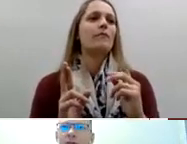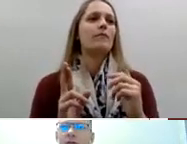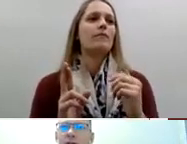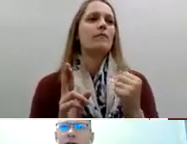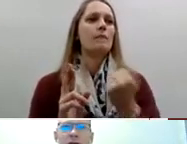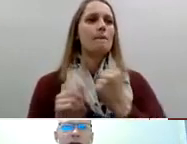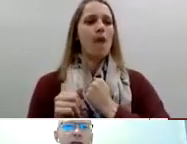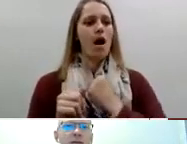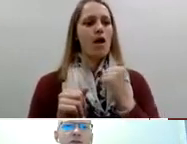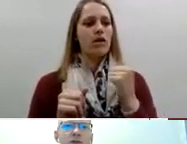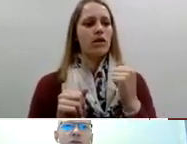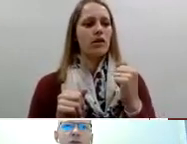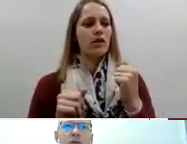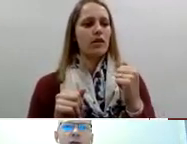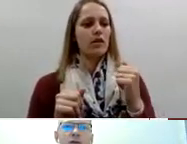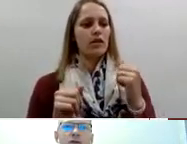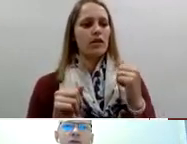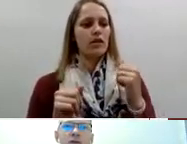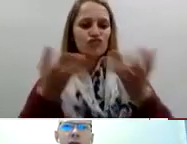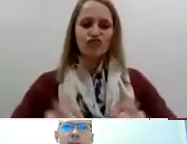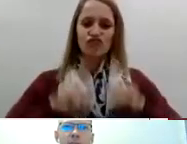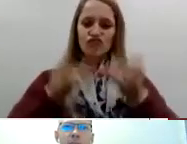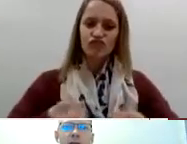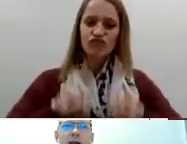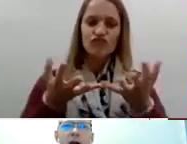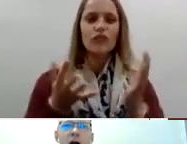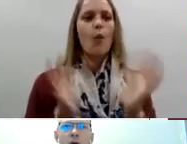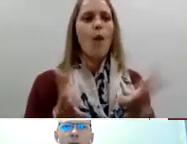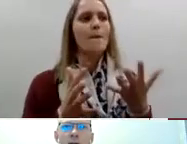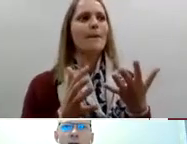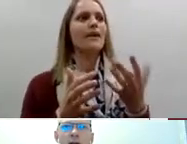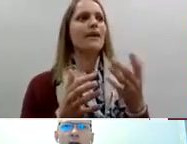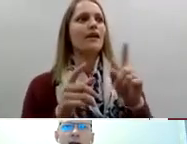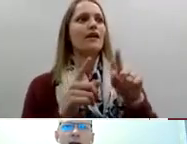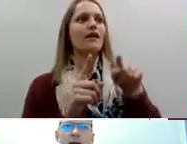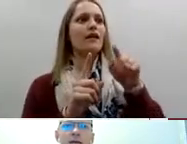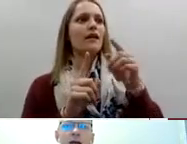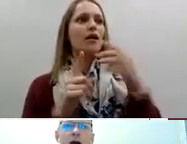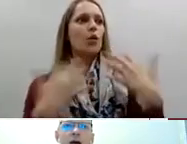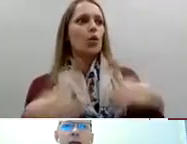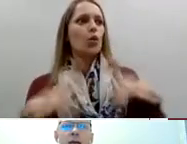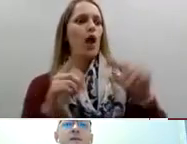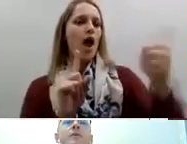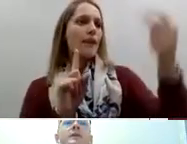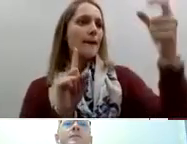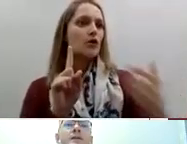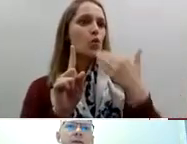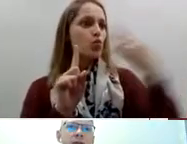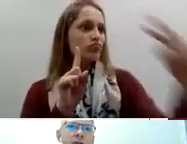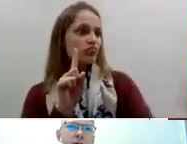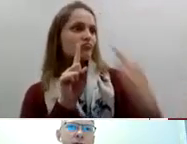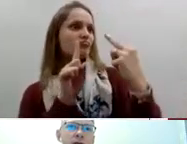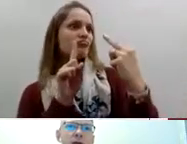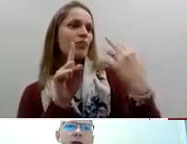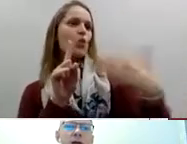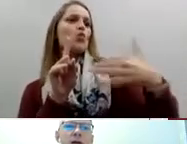girls and deaf children to do the same and I hope that as I express myself